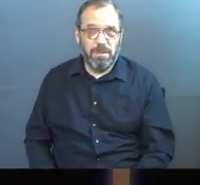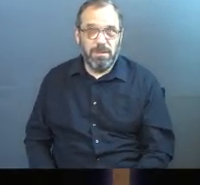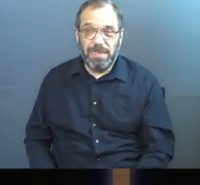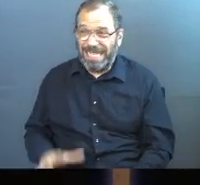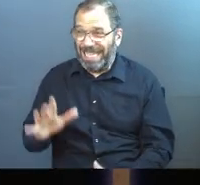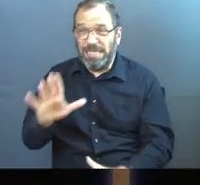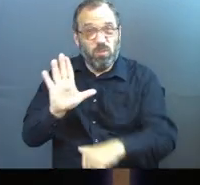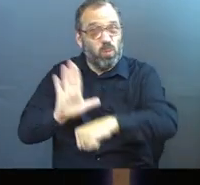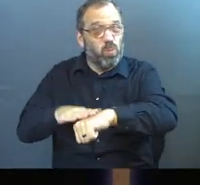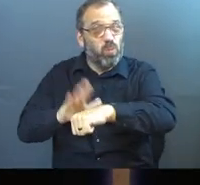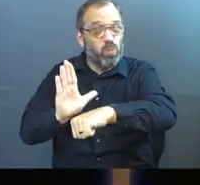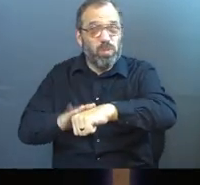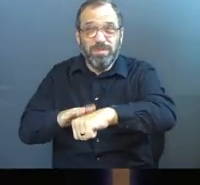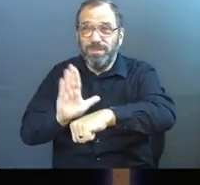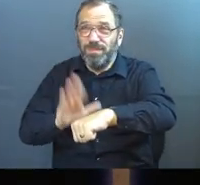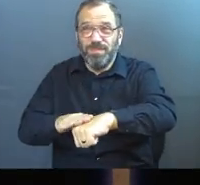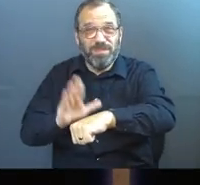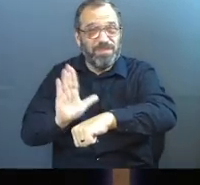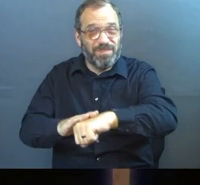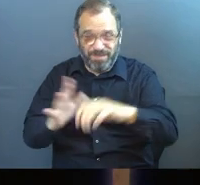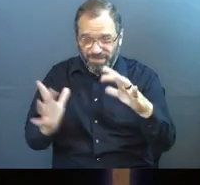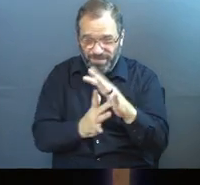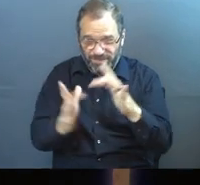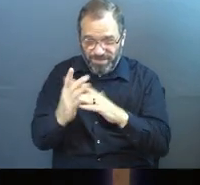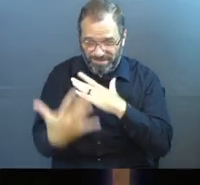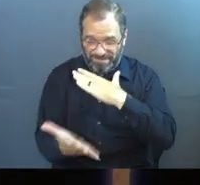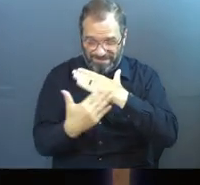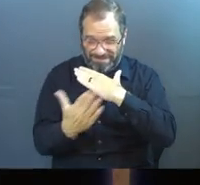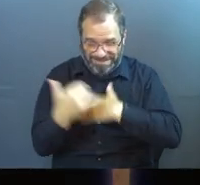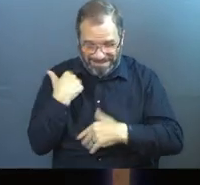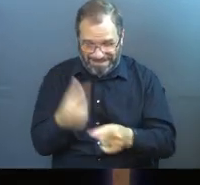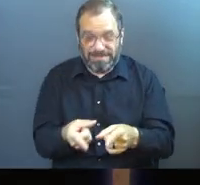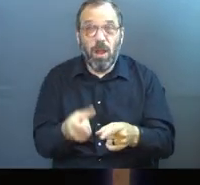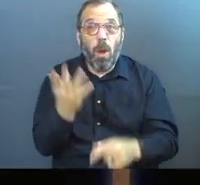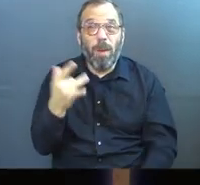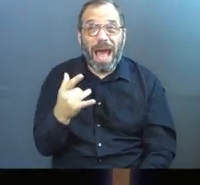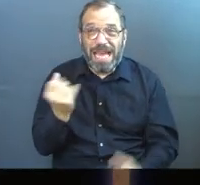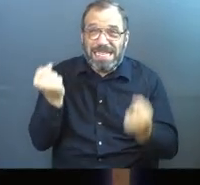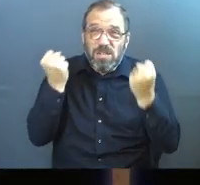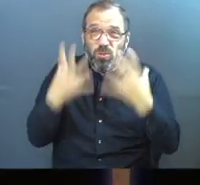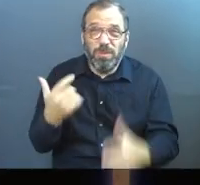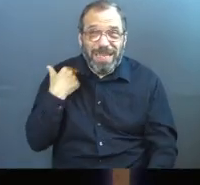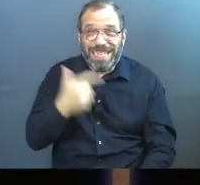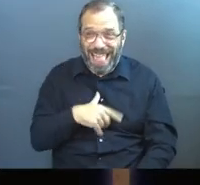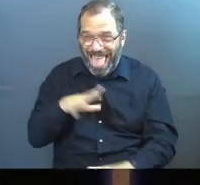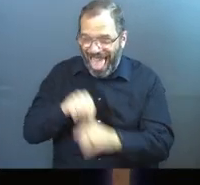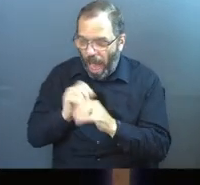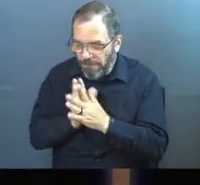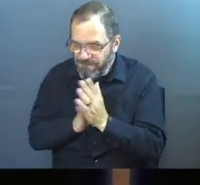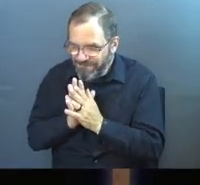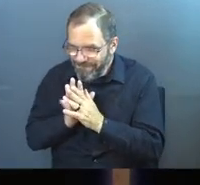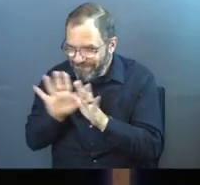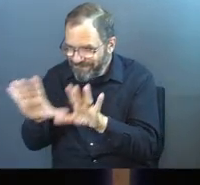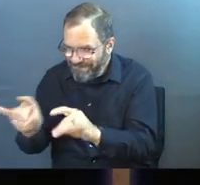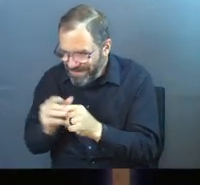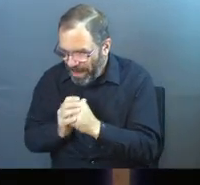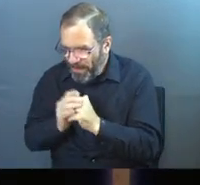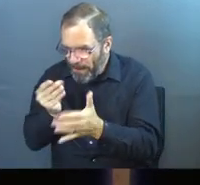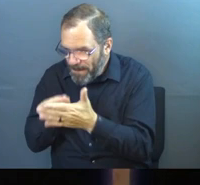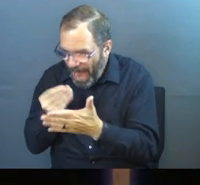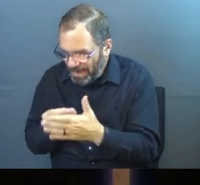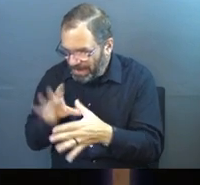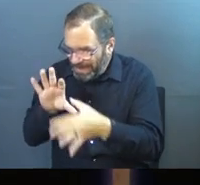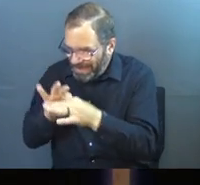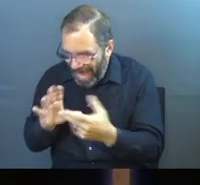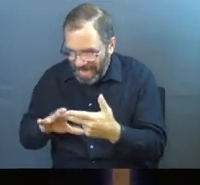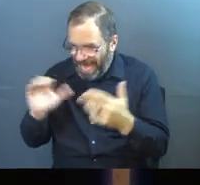It's a warning from the scripture to us because too many of us have got our fingers and we've got our finances